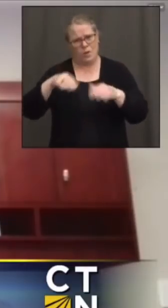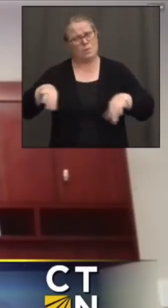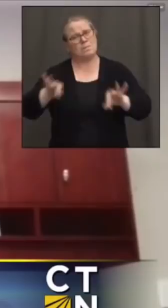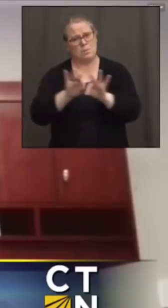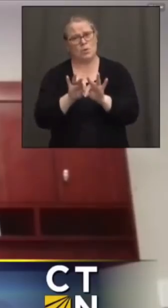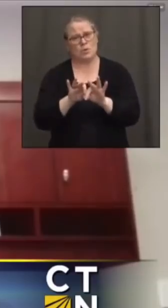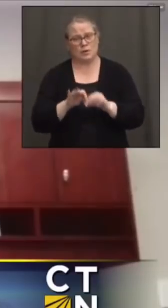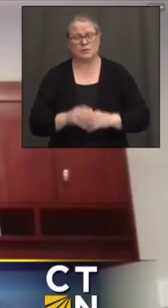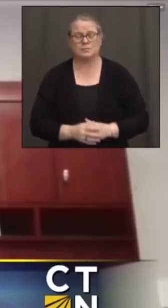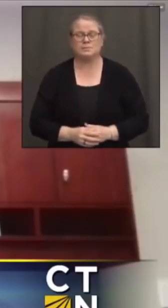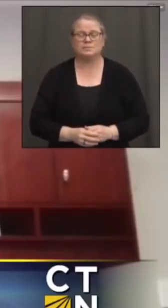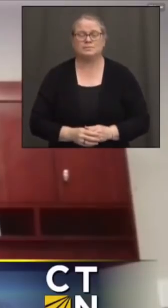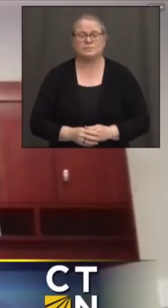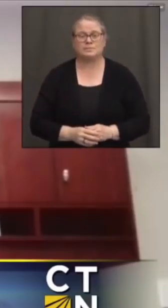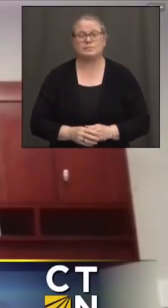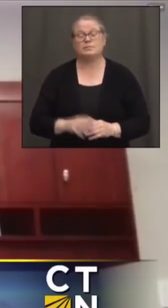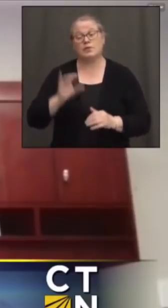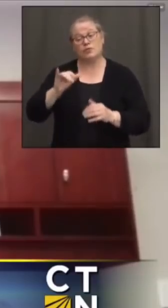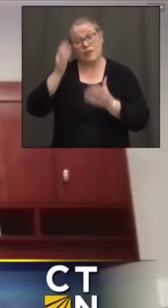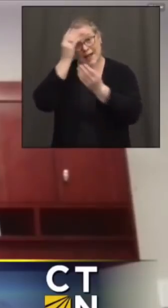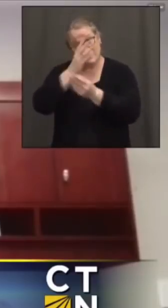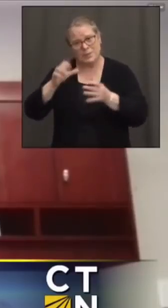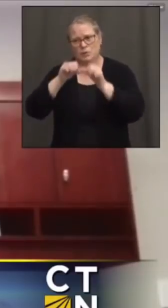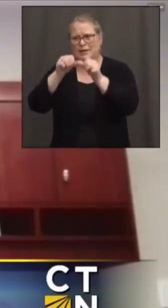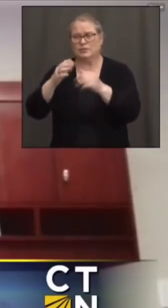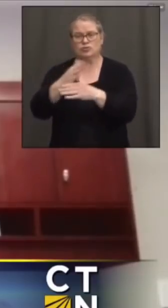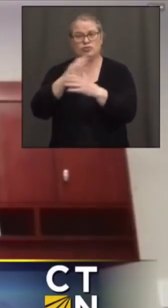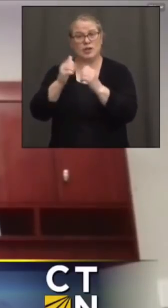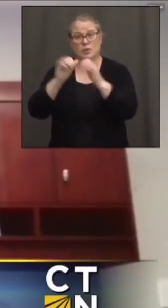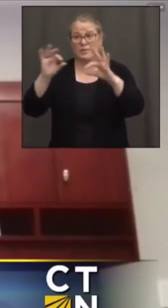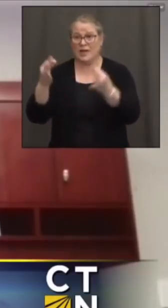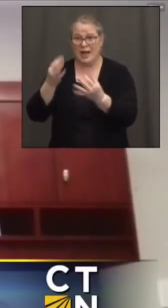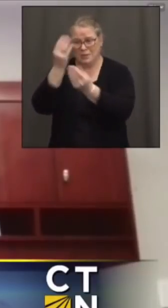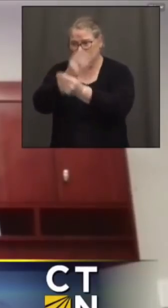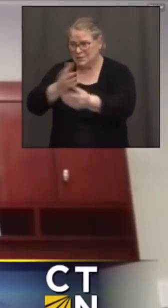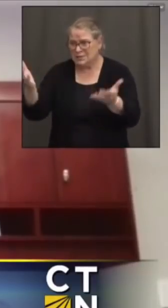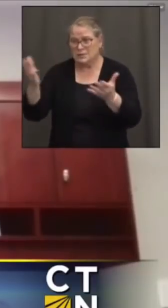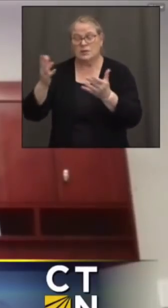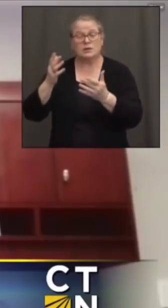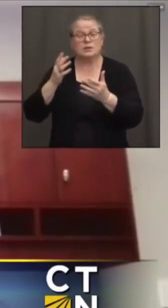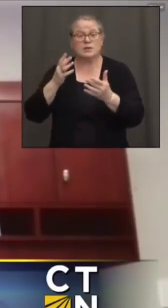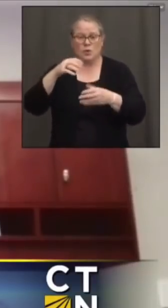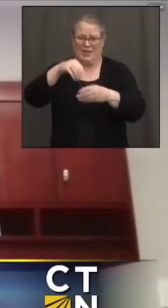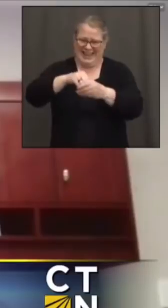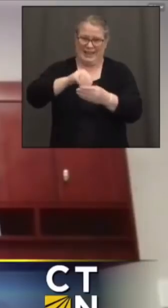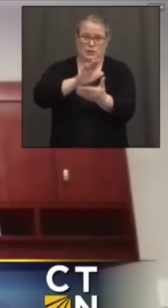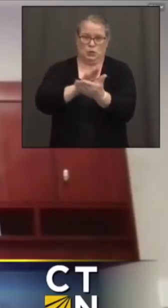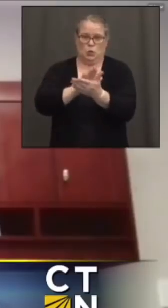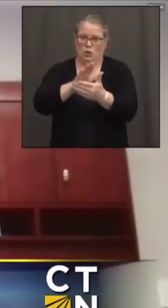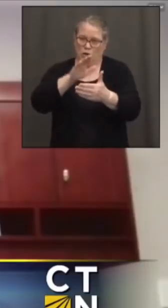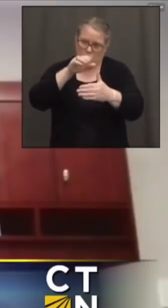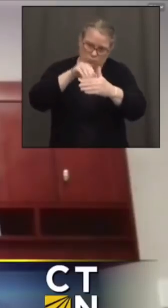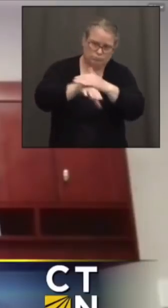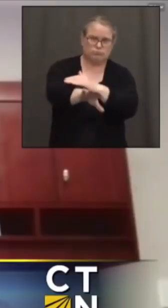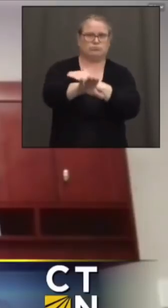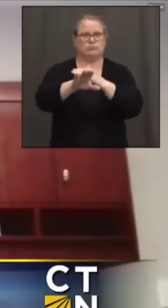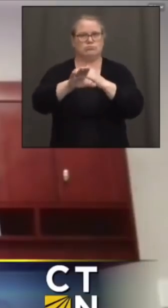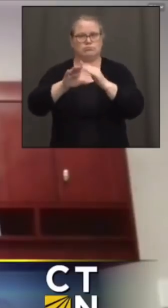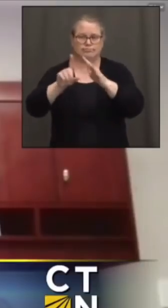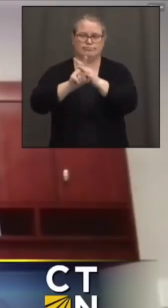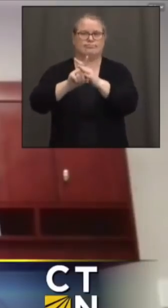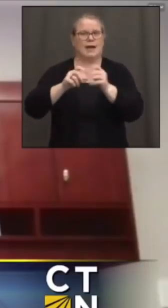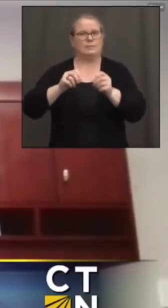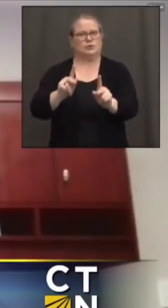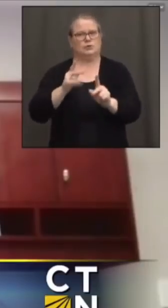is. And so we continue to share that information, even with families, that the in-school learning opportunities is really the